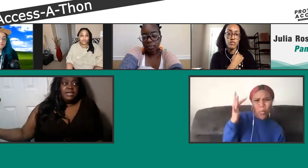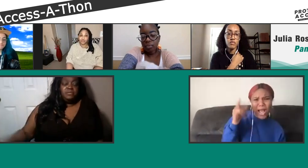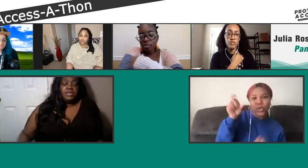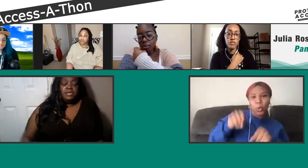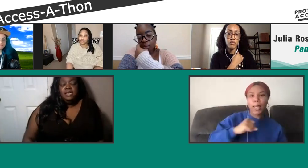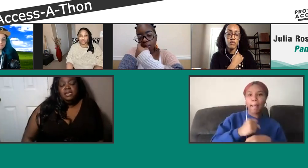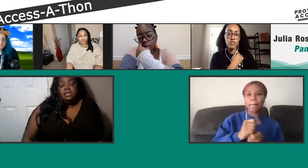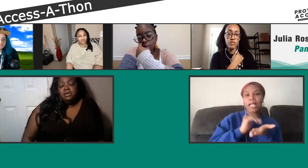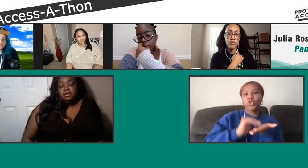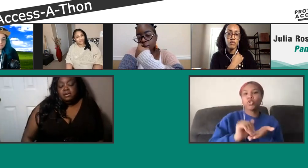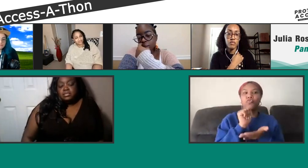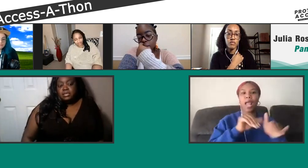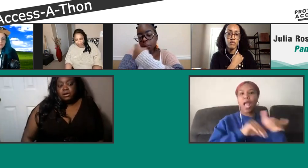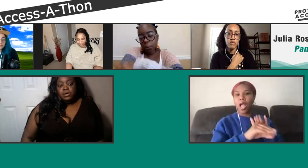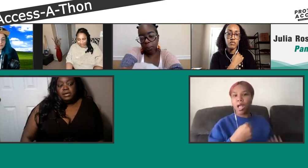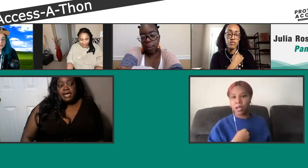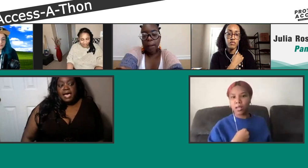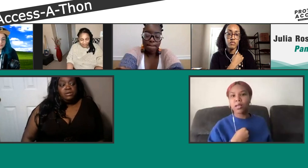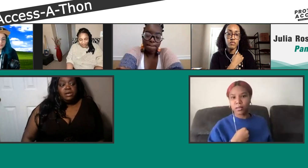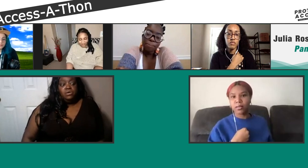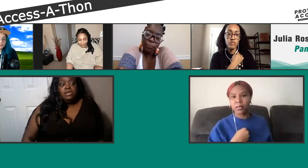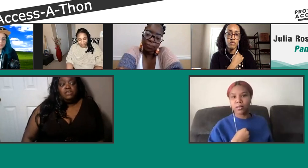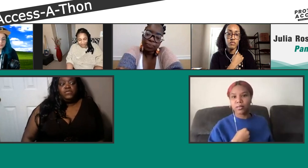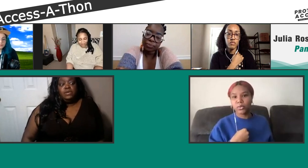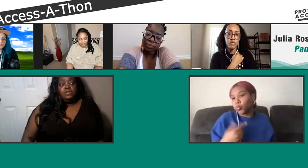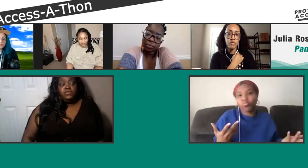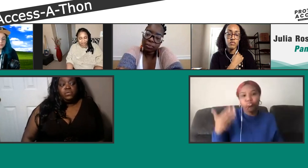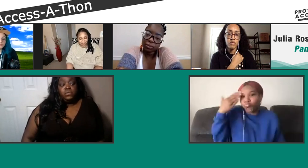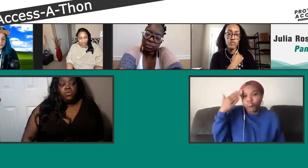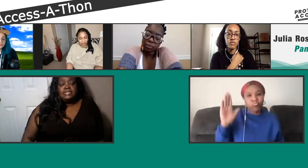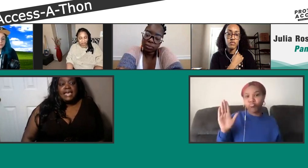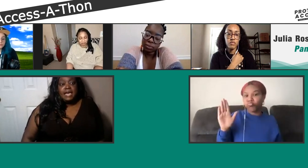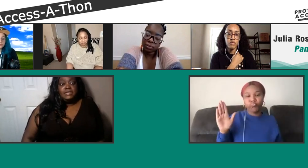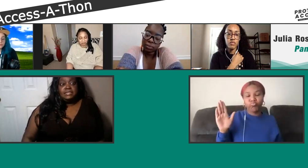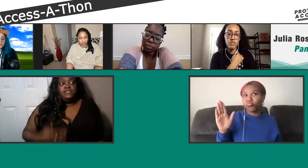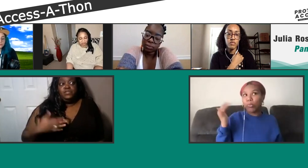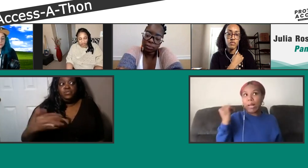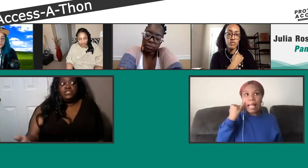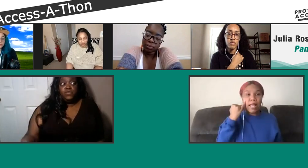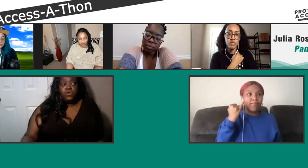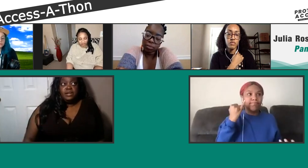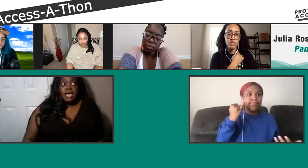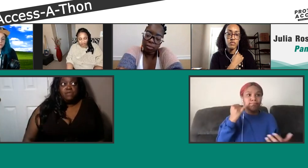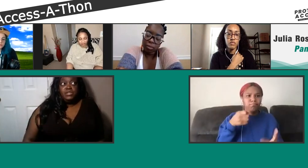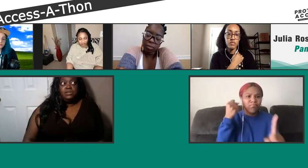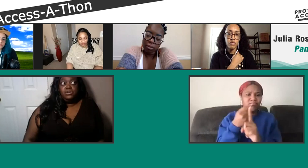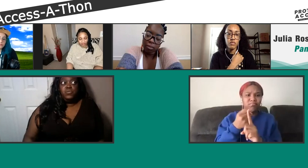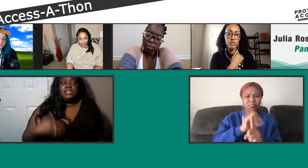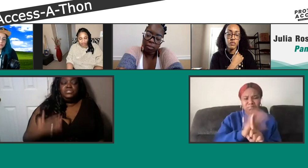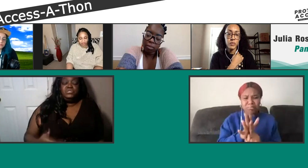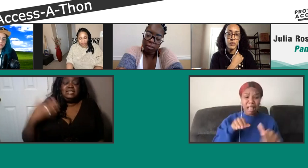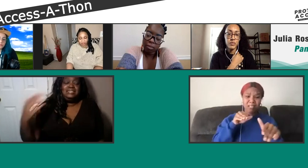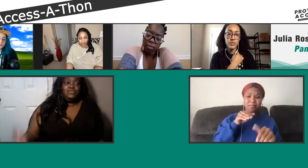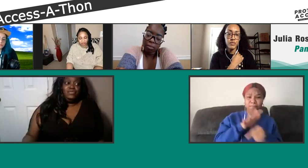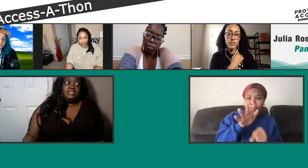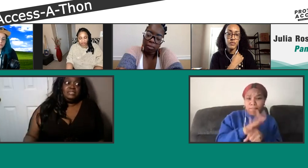accommodating me. So I don't know if, if what has happened is enough to move us forward. I really don't know. But I